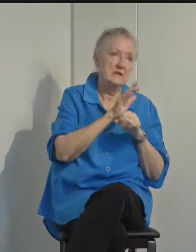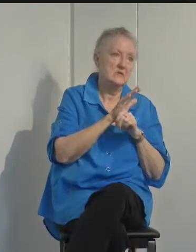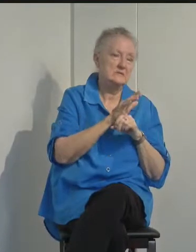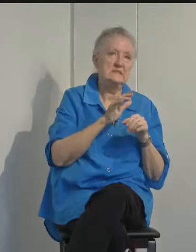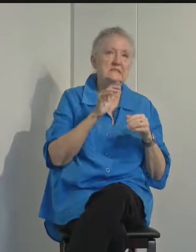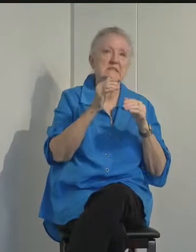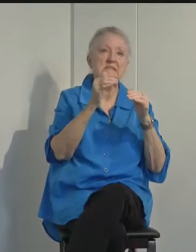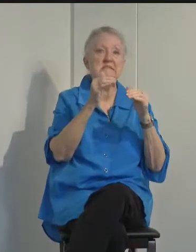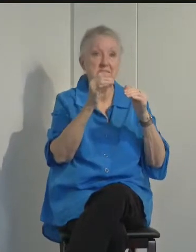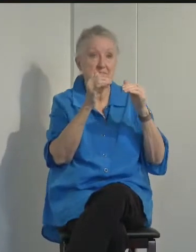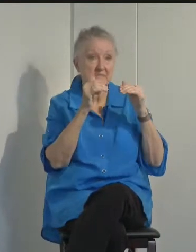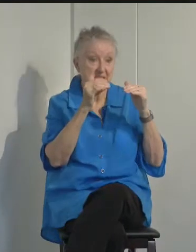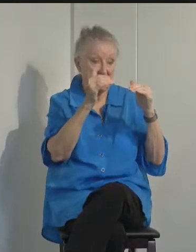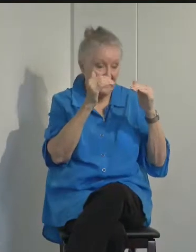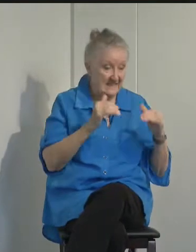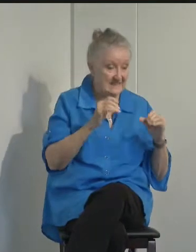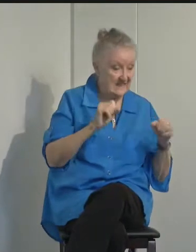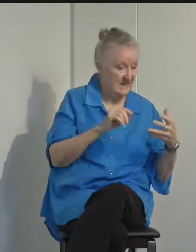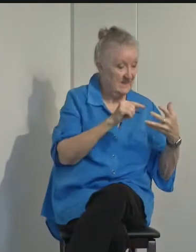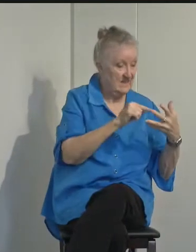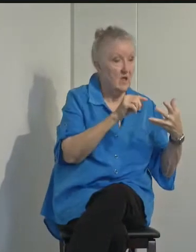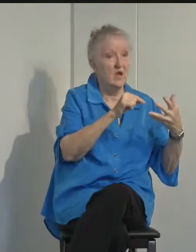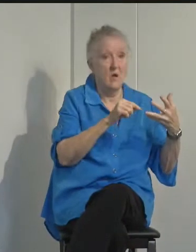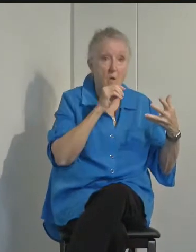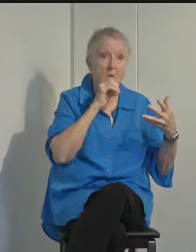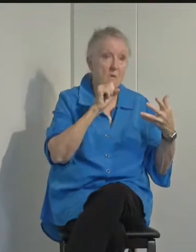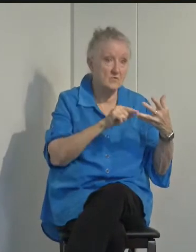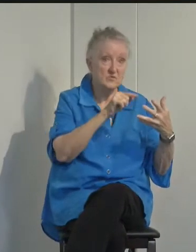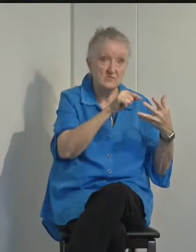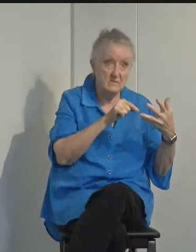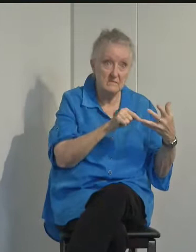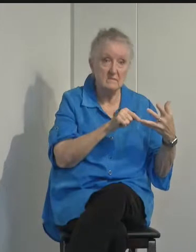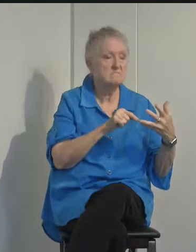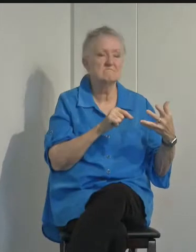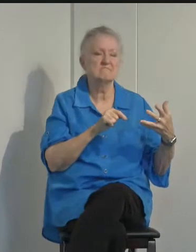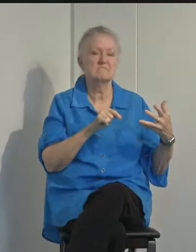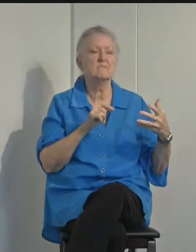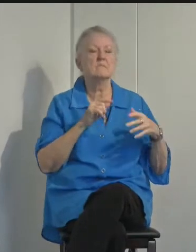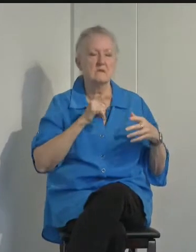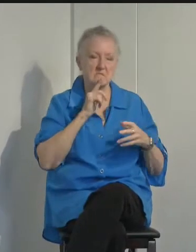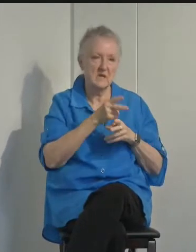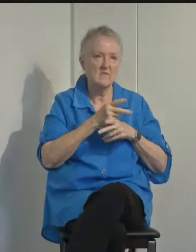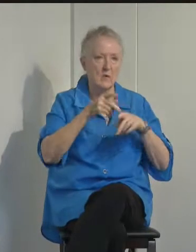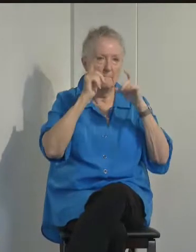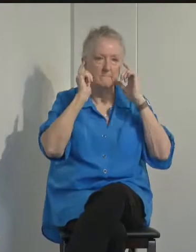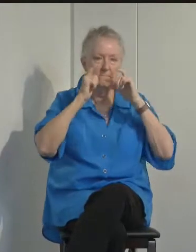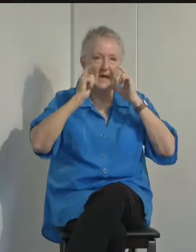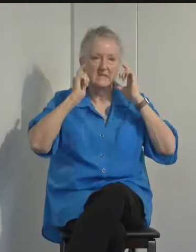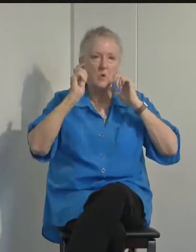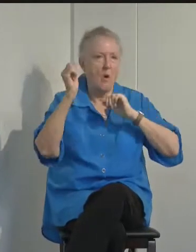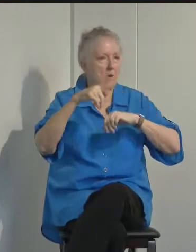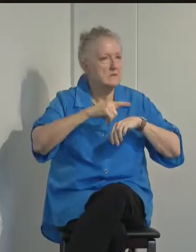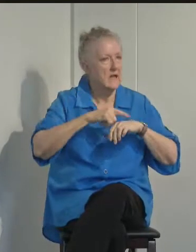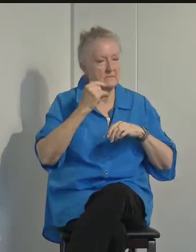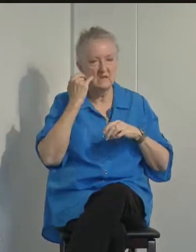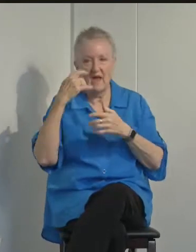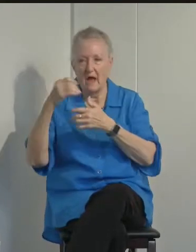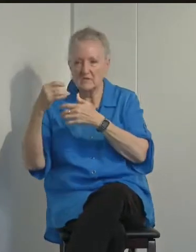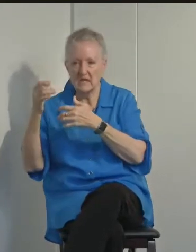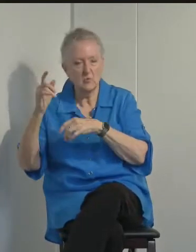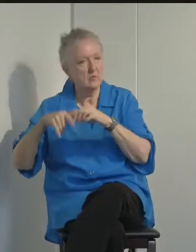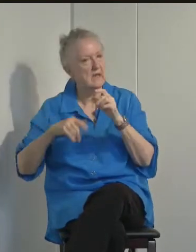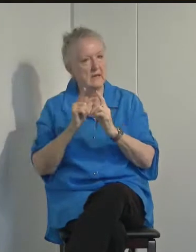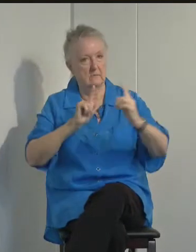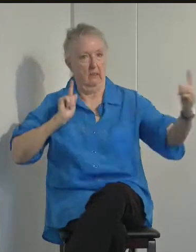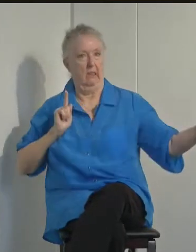in the orange tier. Please remain careful about wearing masks at all times when you are outdoors or can't keep at least six feet of distance